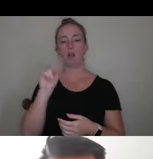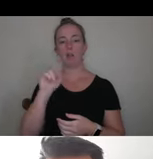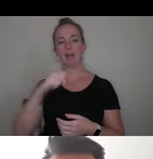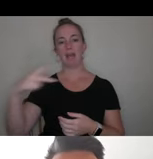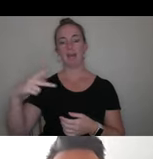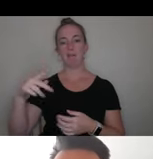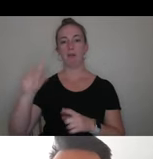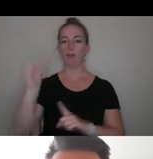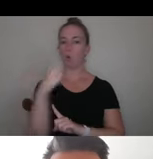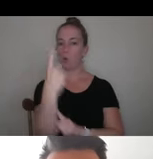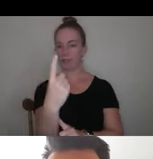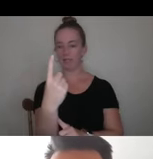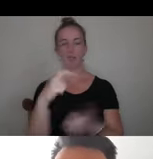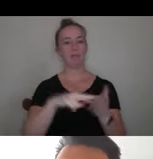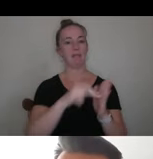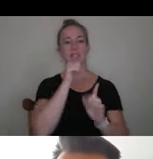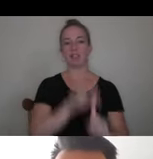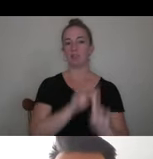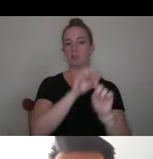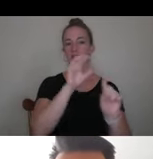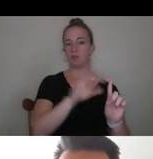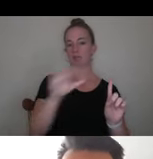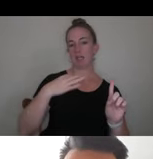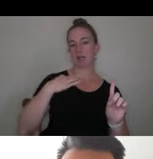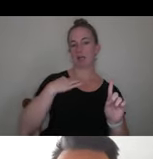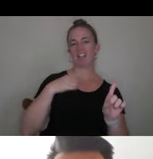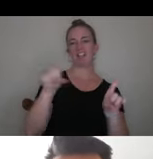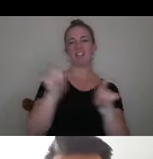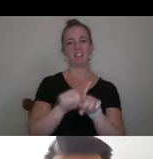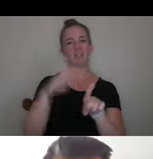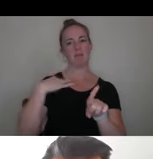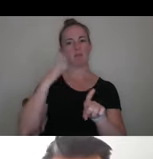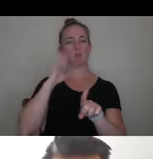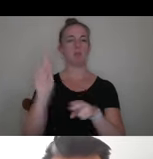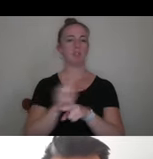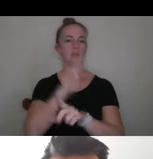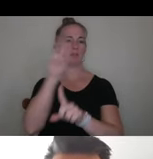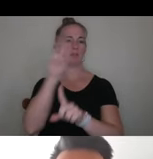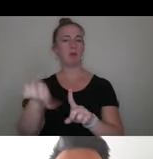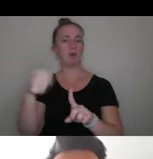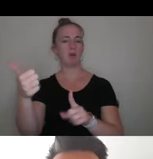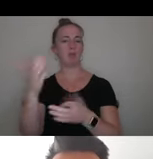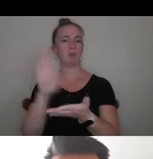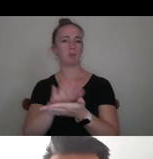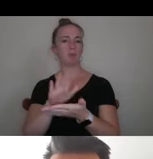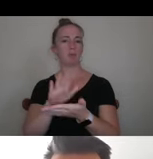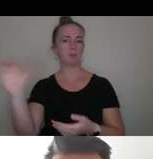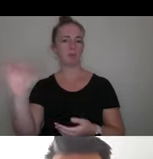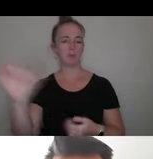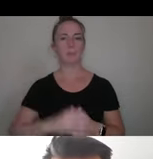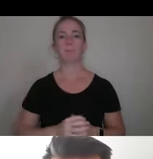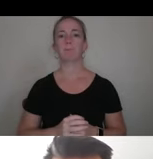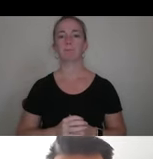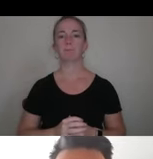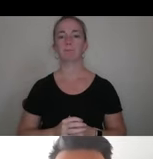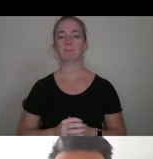College application. It's the same application that you're probably going to be using to apply to other schools as well. There are five key